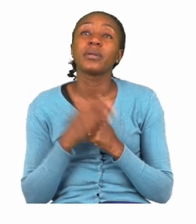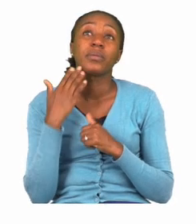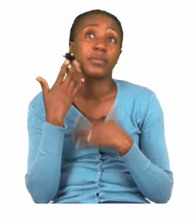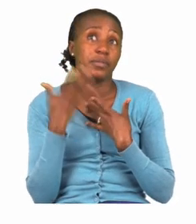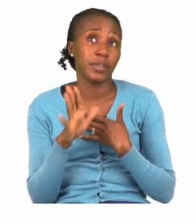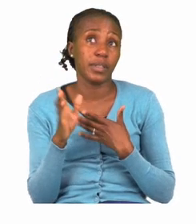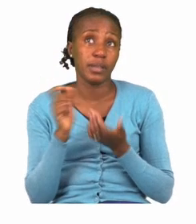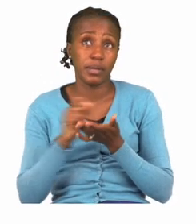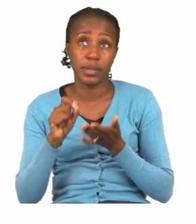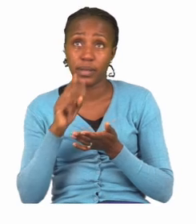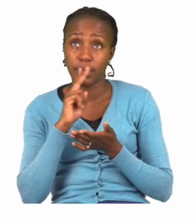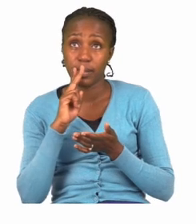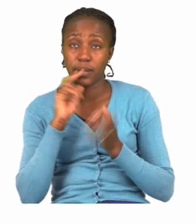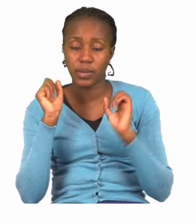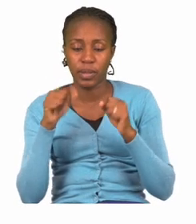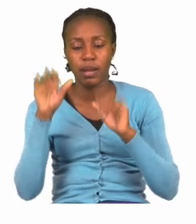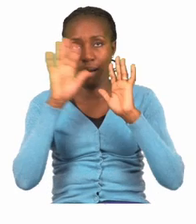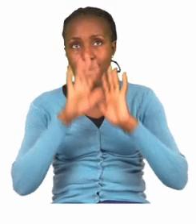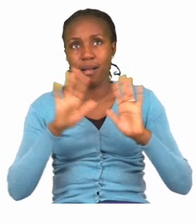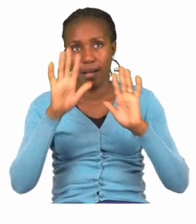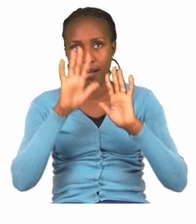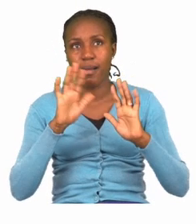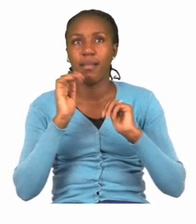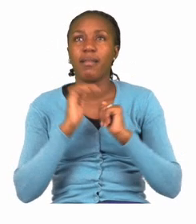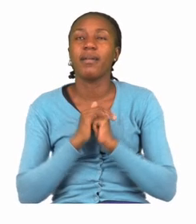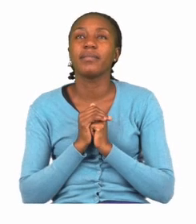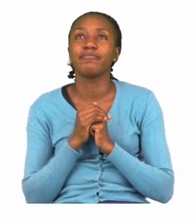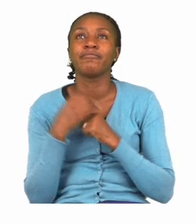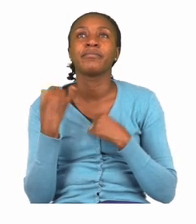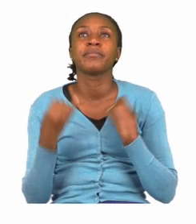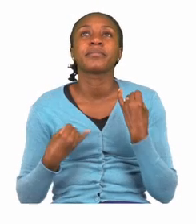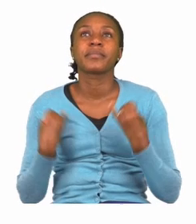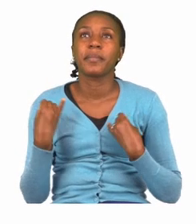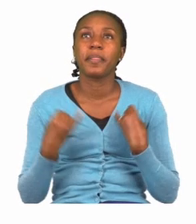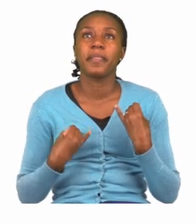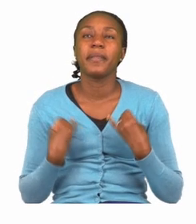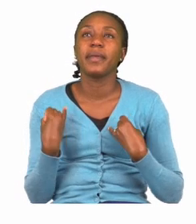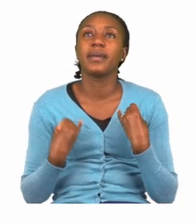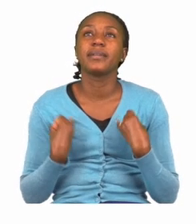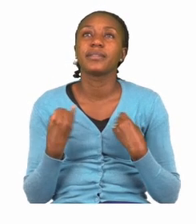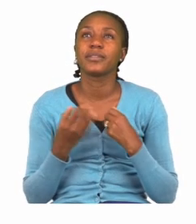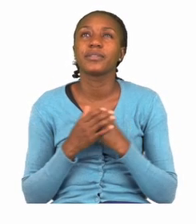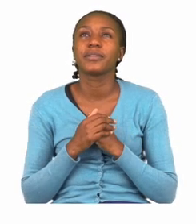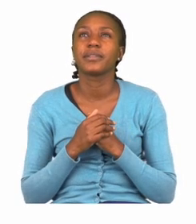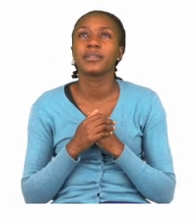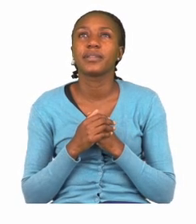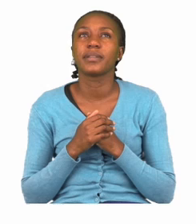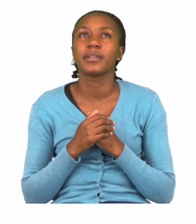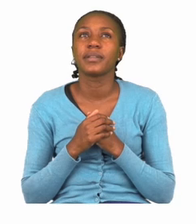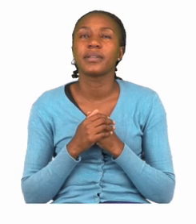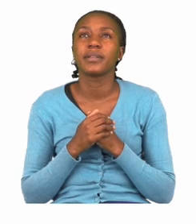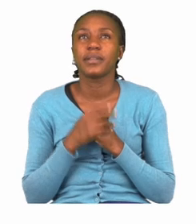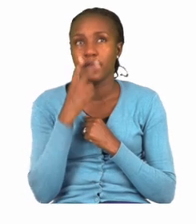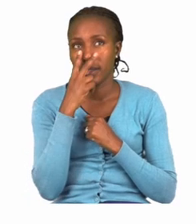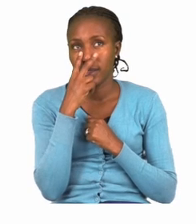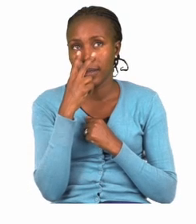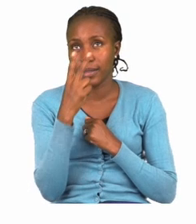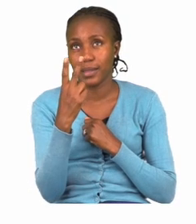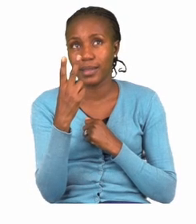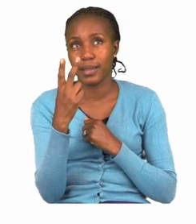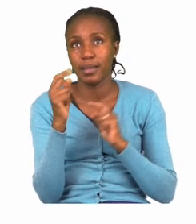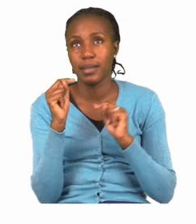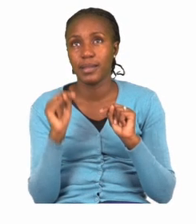all the popsicles. Have fun finishing this activity, boys and girls. We will see you shortly